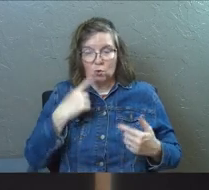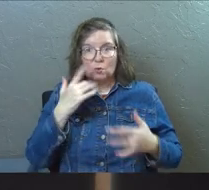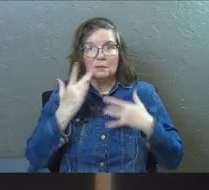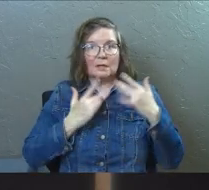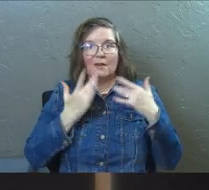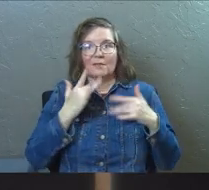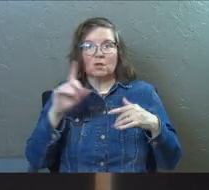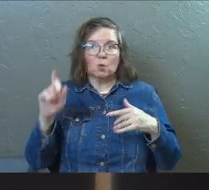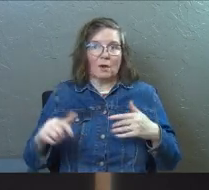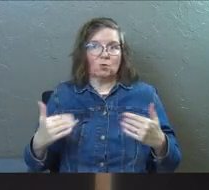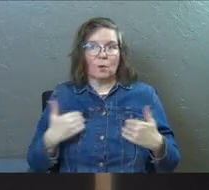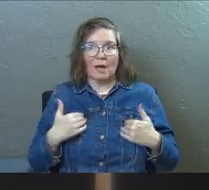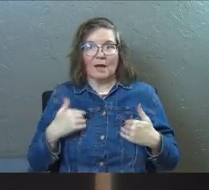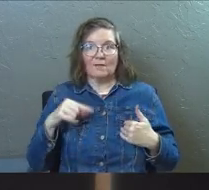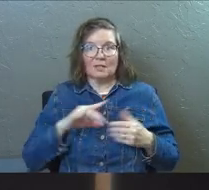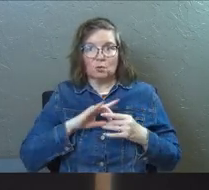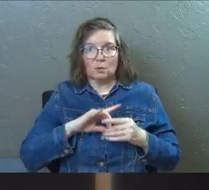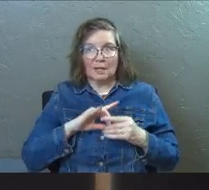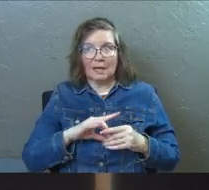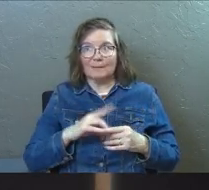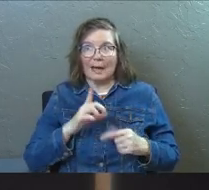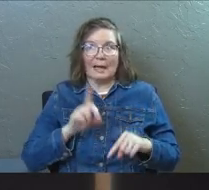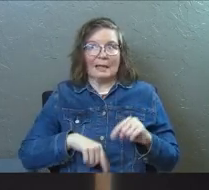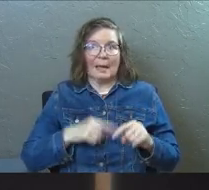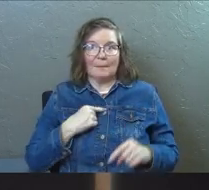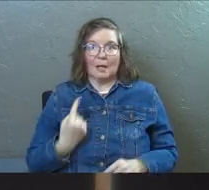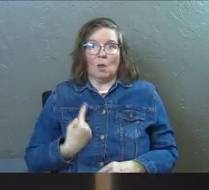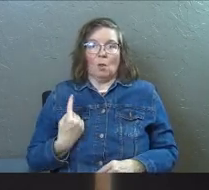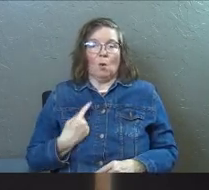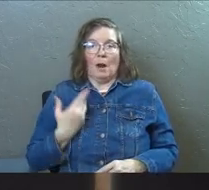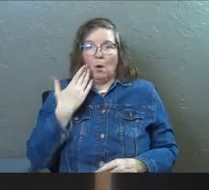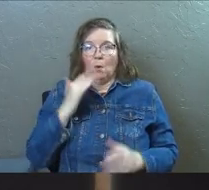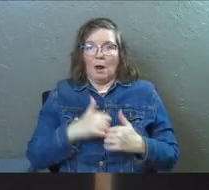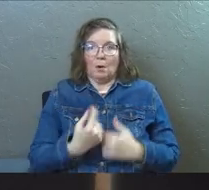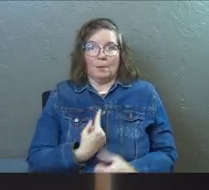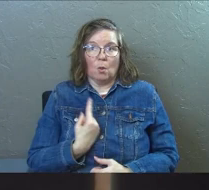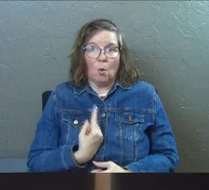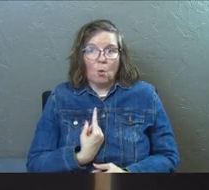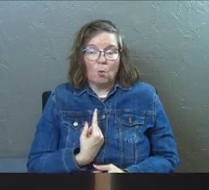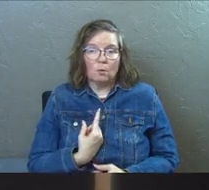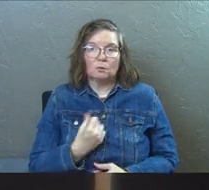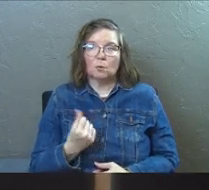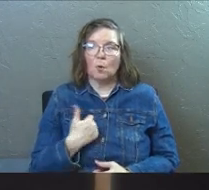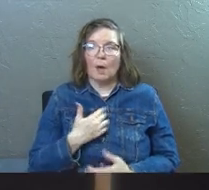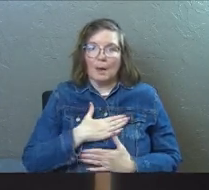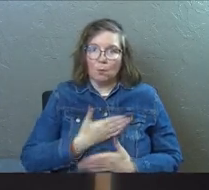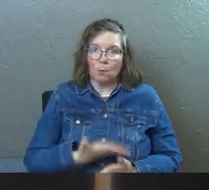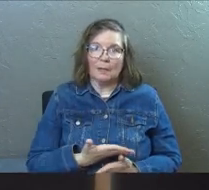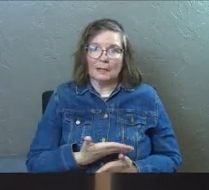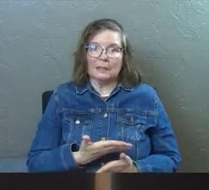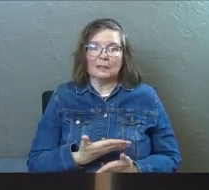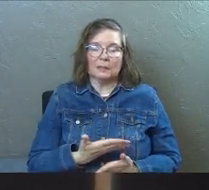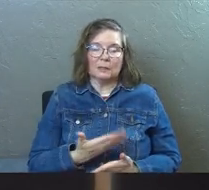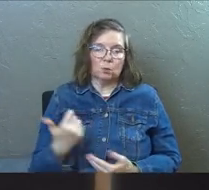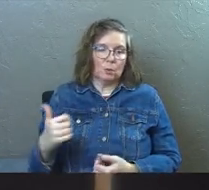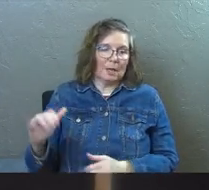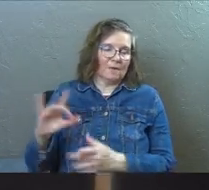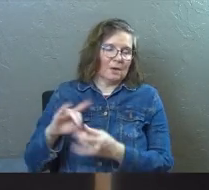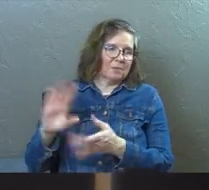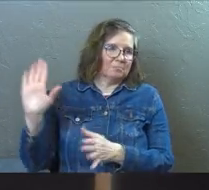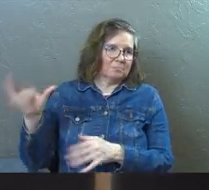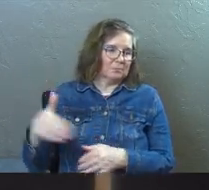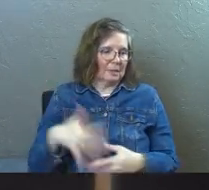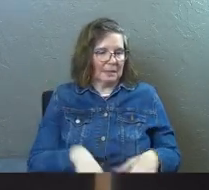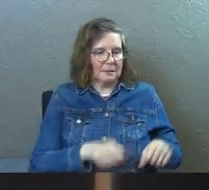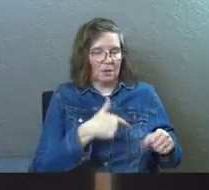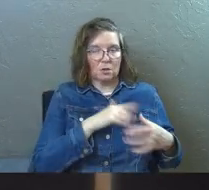you desperately feel like you have to have this relationship. I can't be alone. I don't know how to be alone. And so I'm willing to compromise and just take on